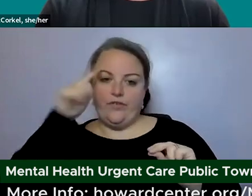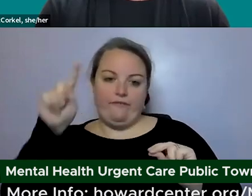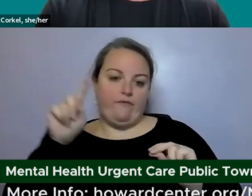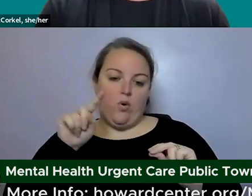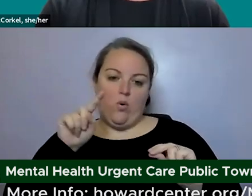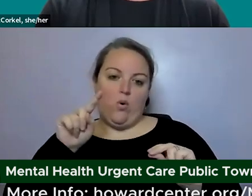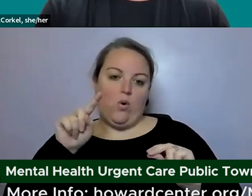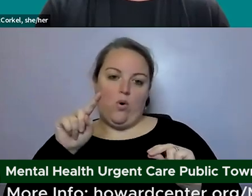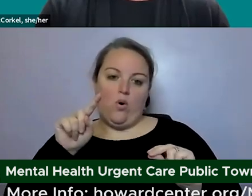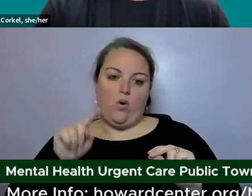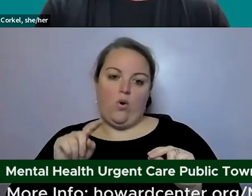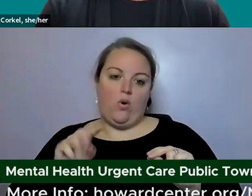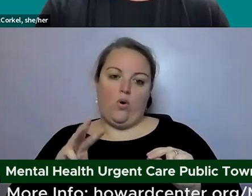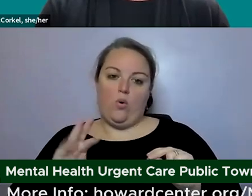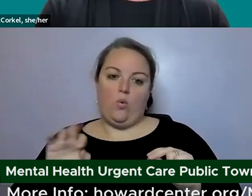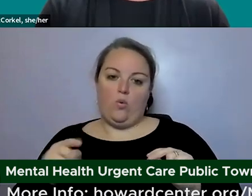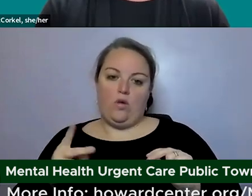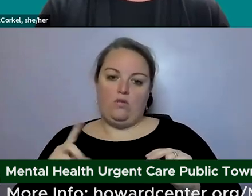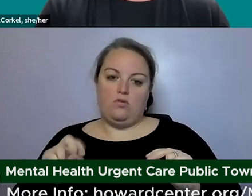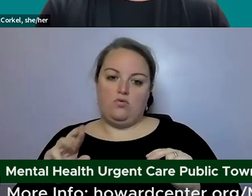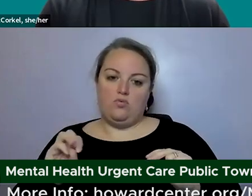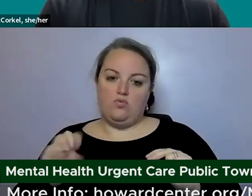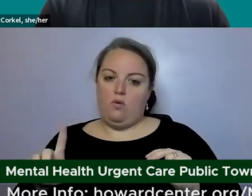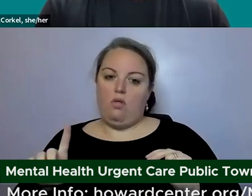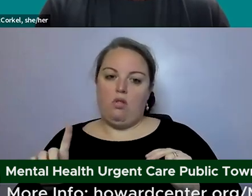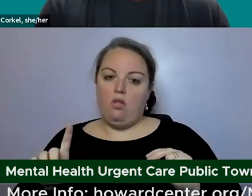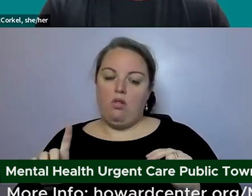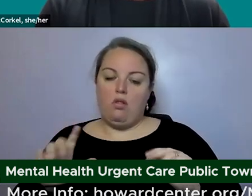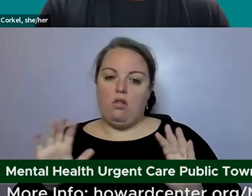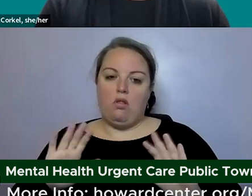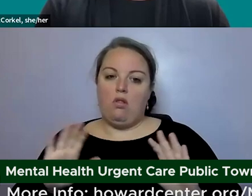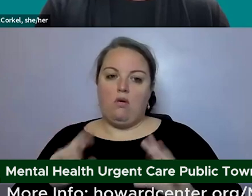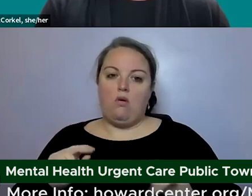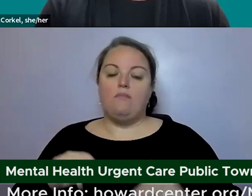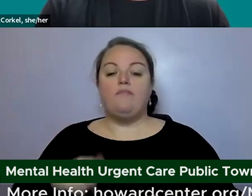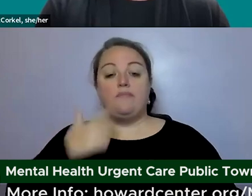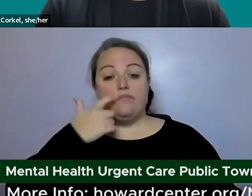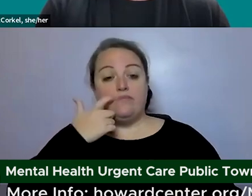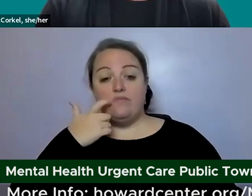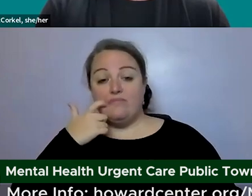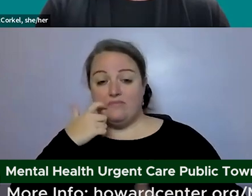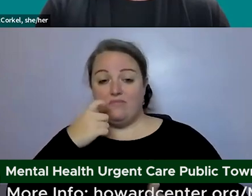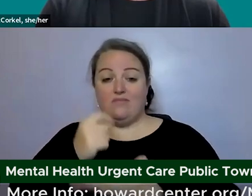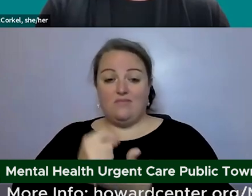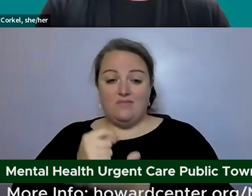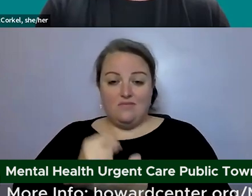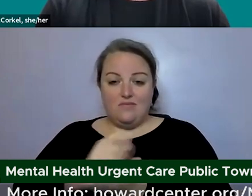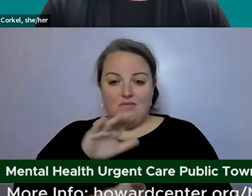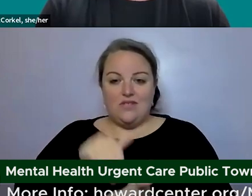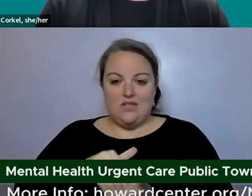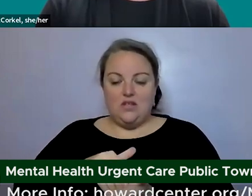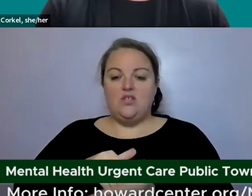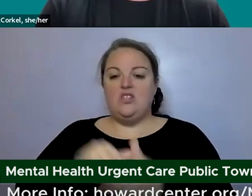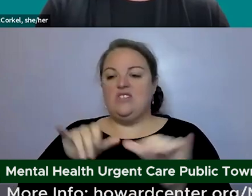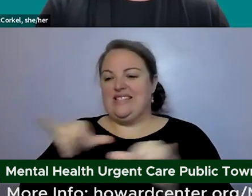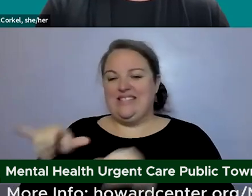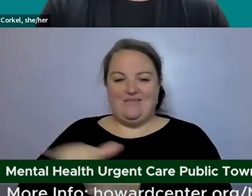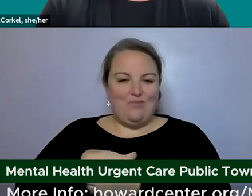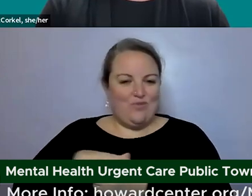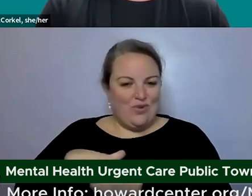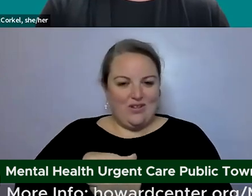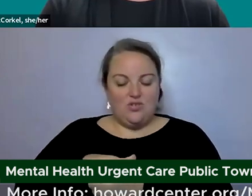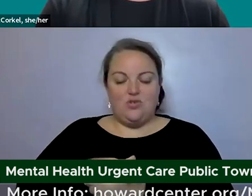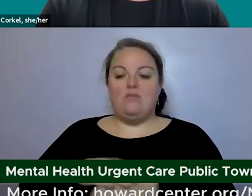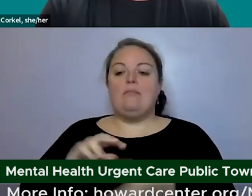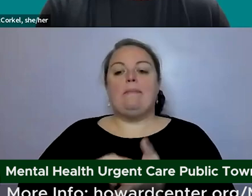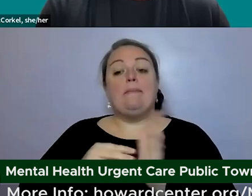withdrawal or detox services i think you covered them the addiction treatment center is also at one south prospect so if someone